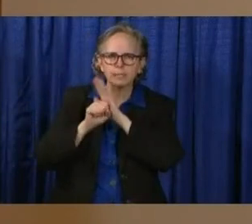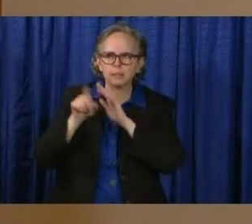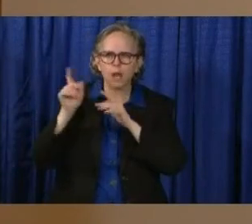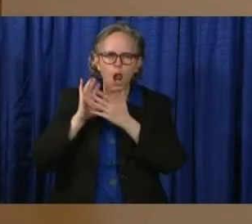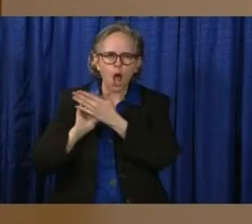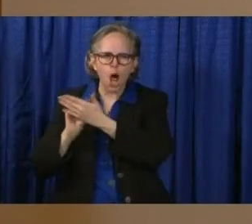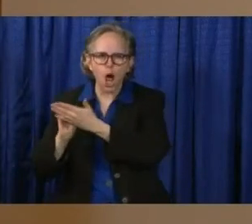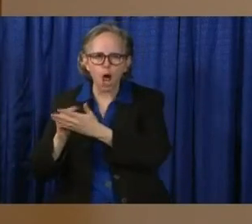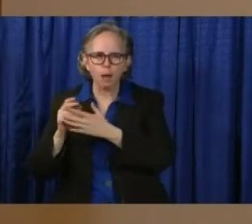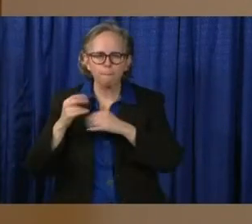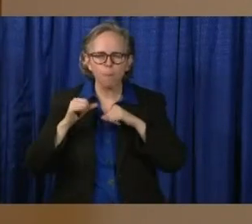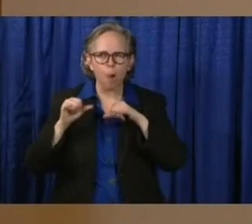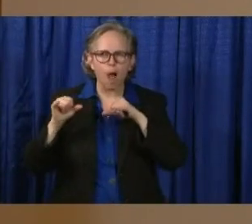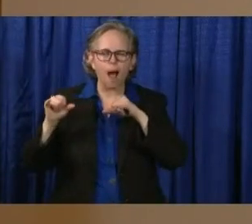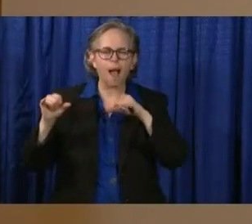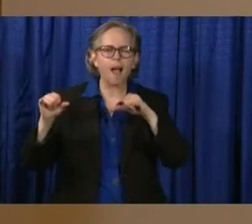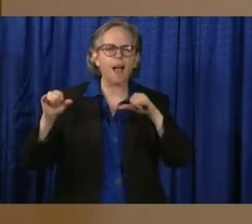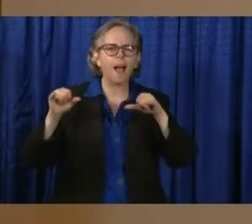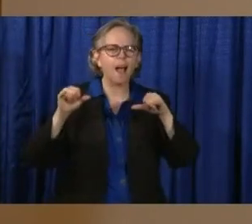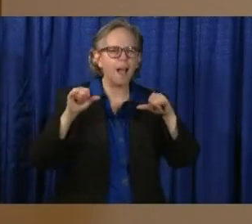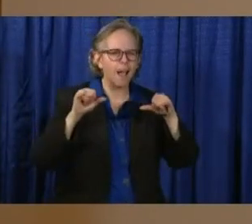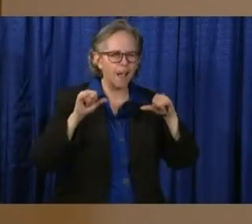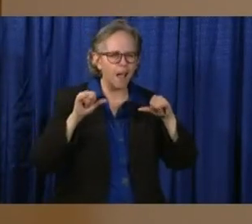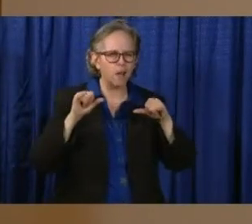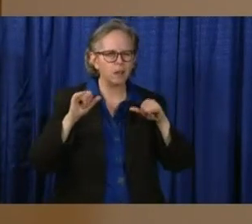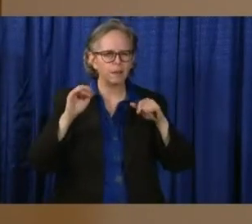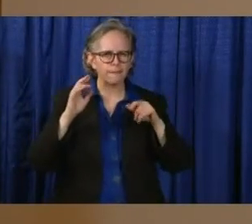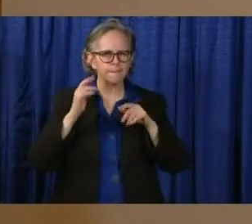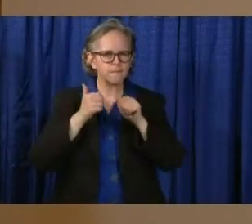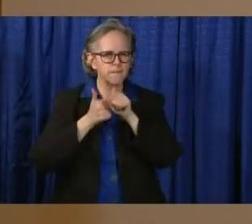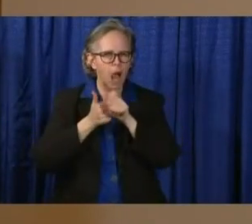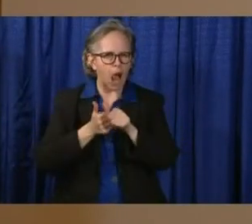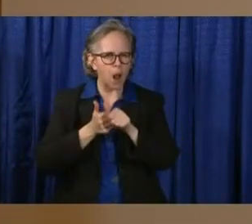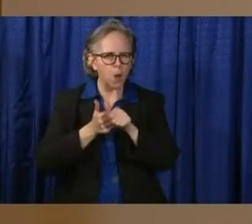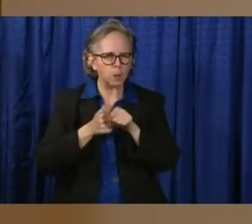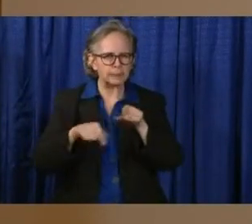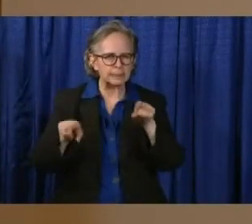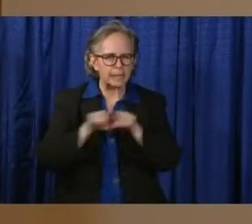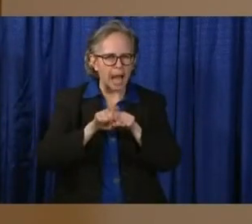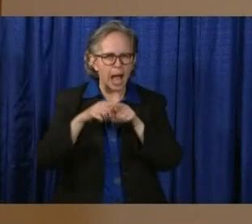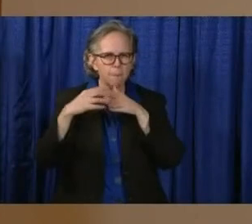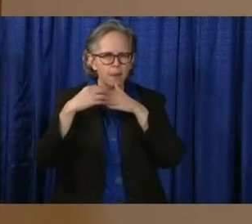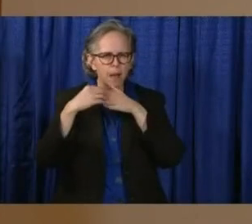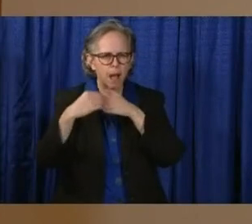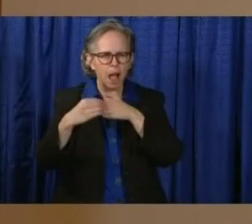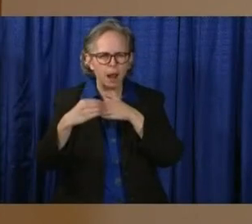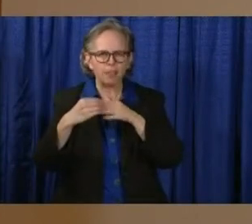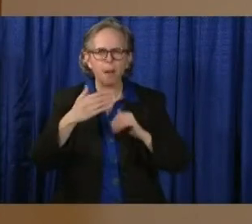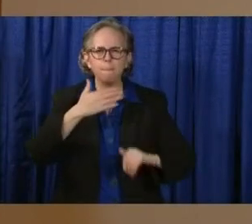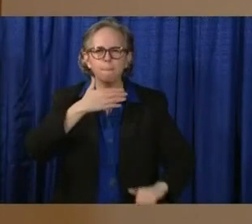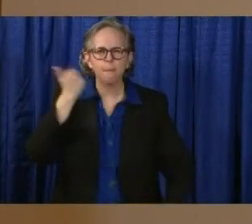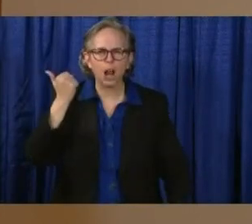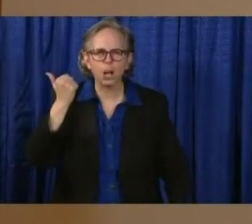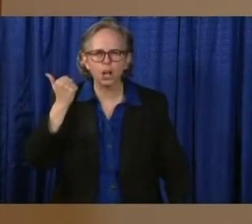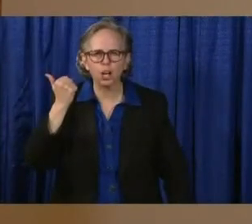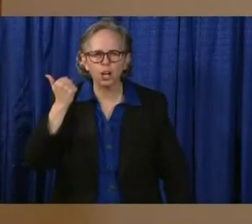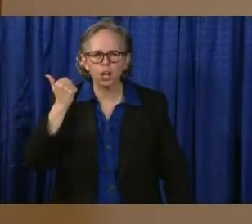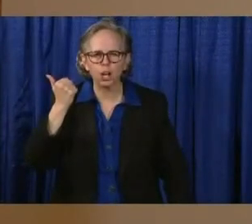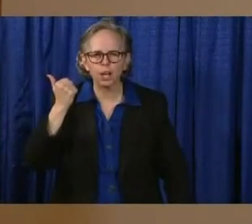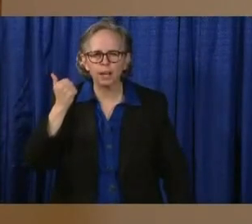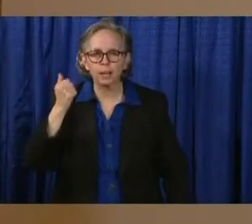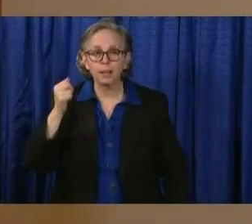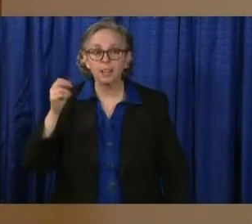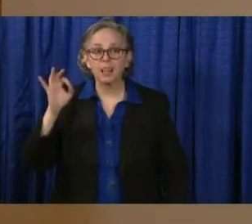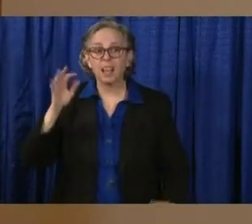have guidelines that we all share, the better. So we are actually, Maureen Corcoran, who's our director of Medicaid, has been working very closely with the